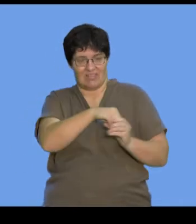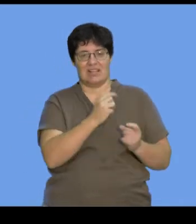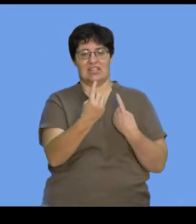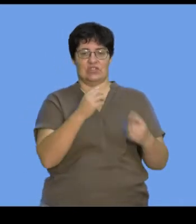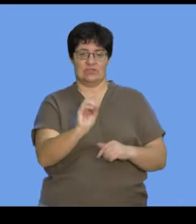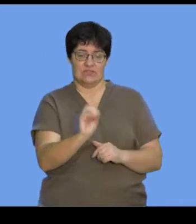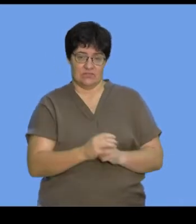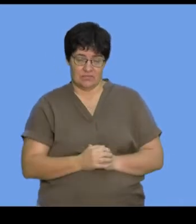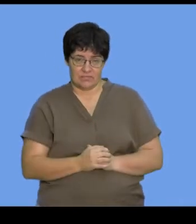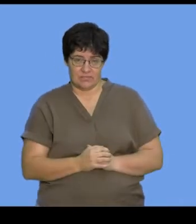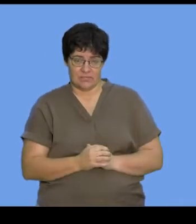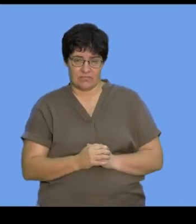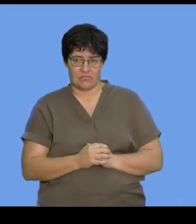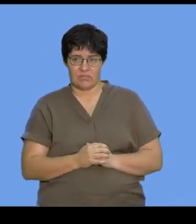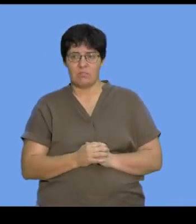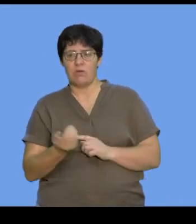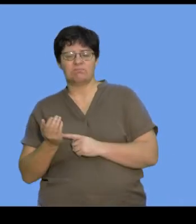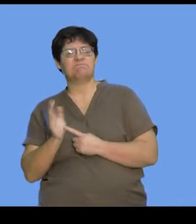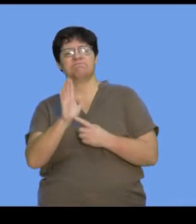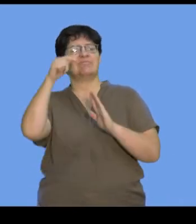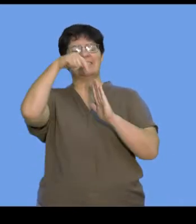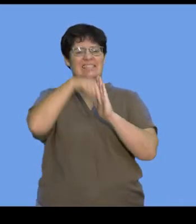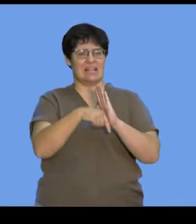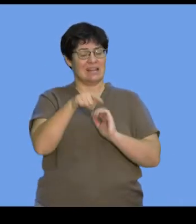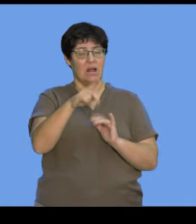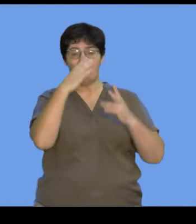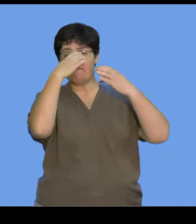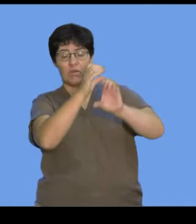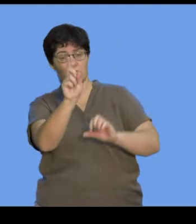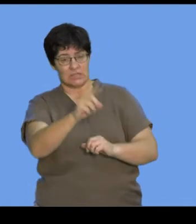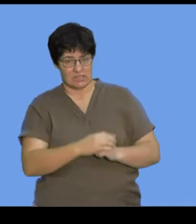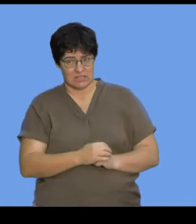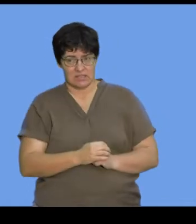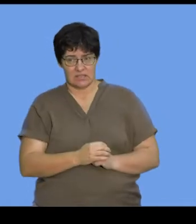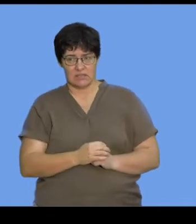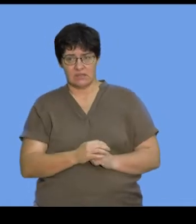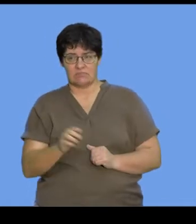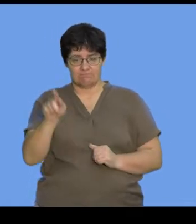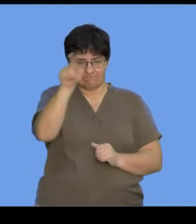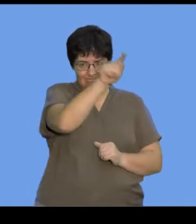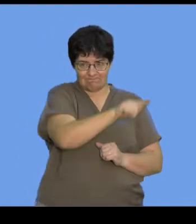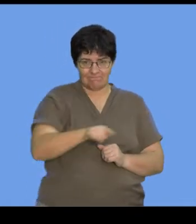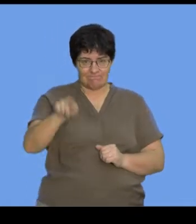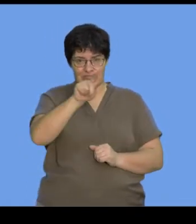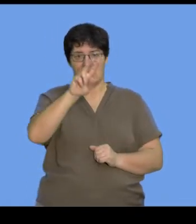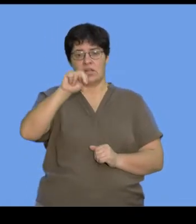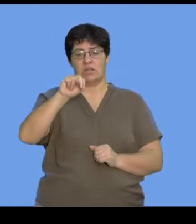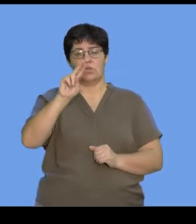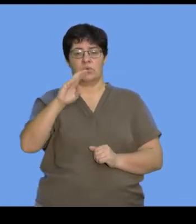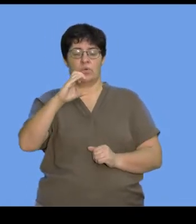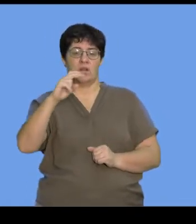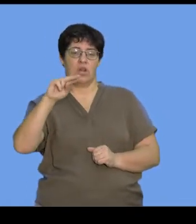So, a more detailed diagram. And what we want to focus on today is just the area where the nucleus is